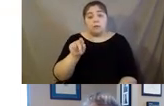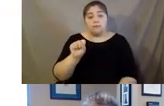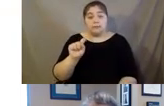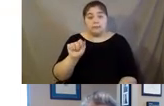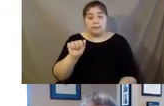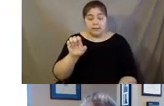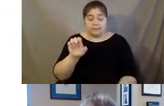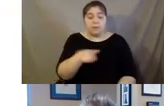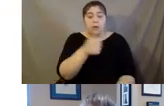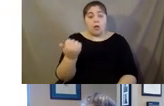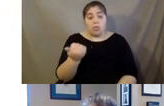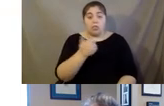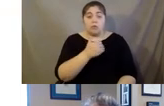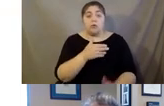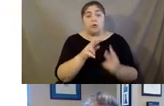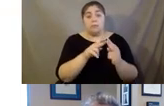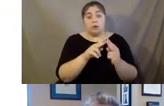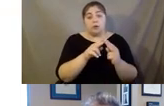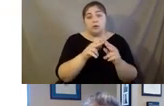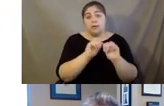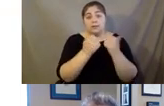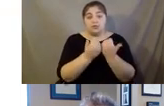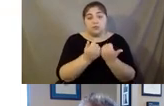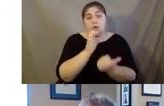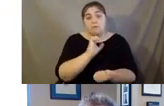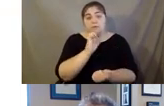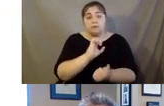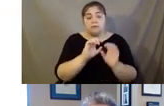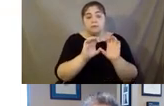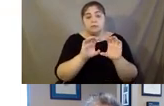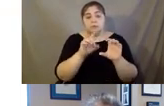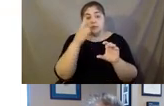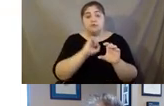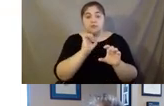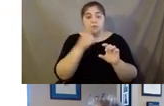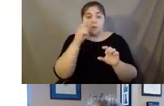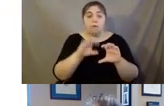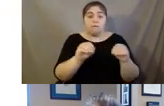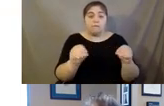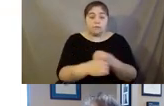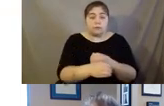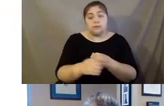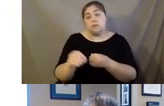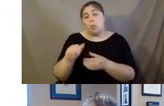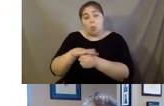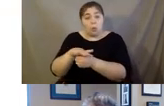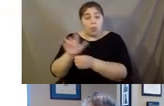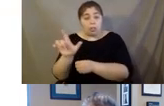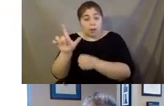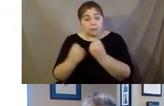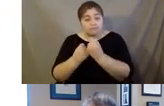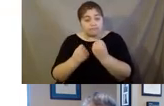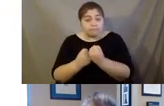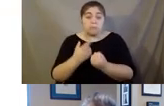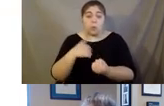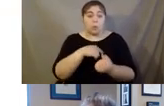agencies include the Office for Aging, Southside Innovation Center, the local community libraries. Uh, we work with many